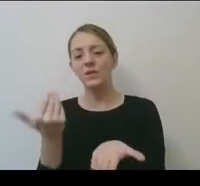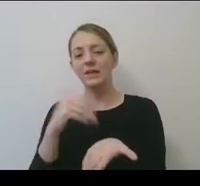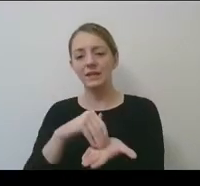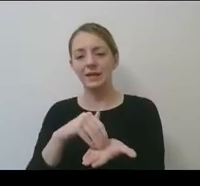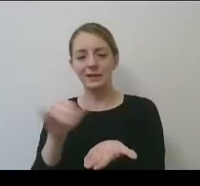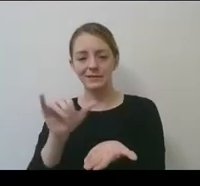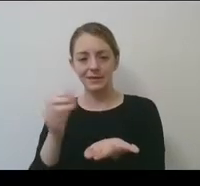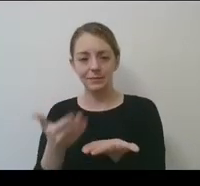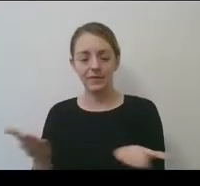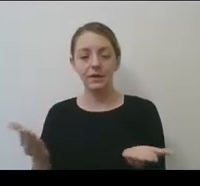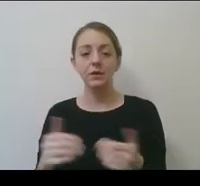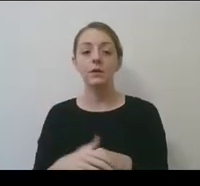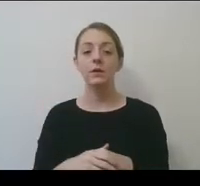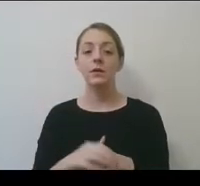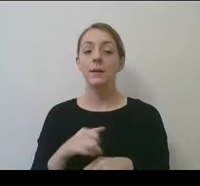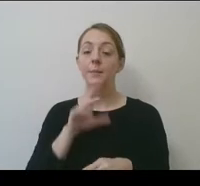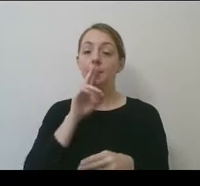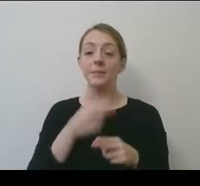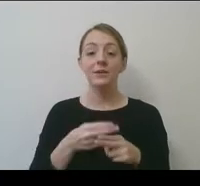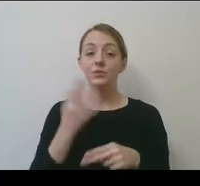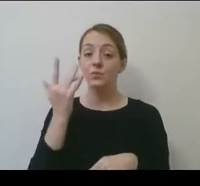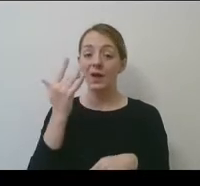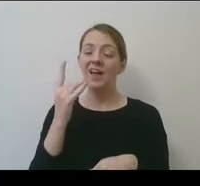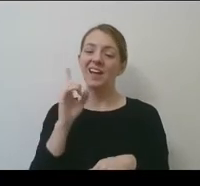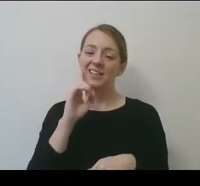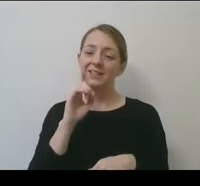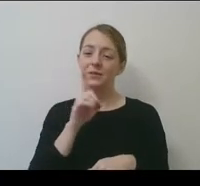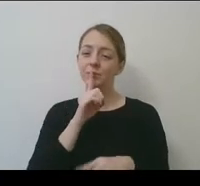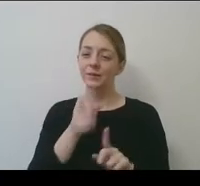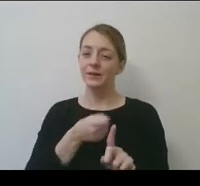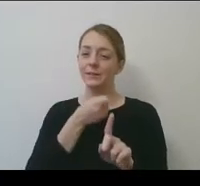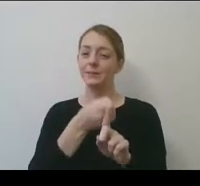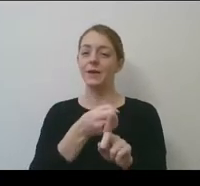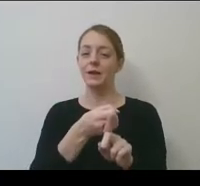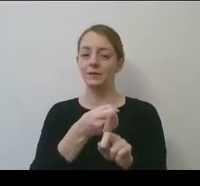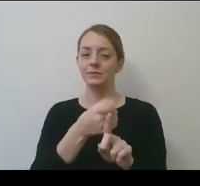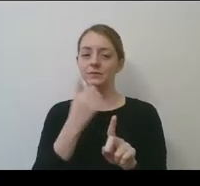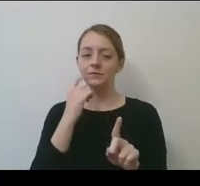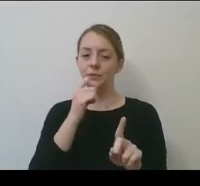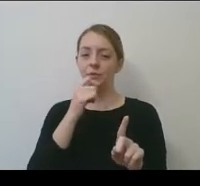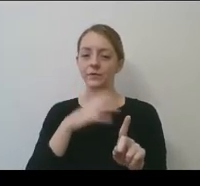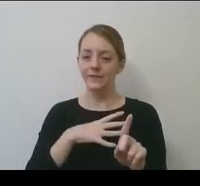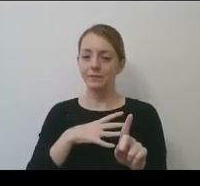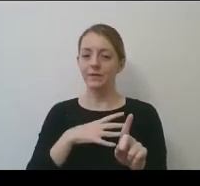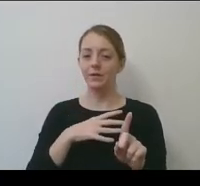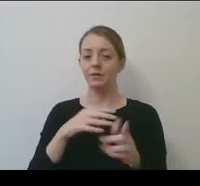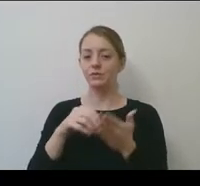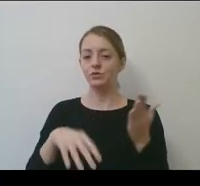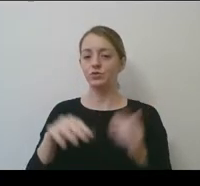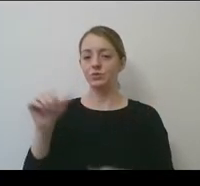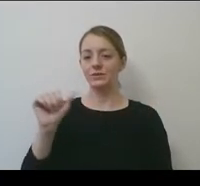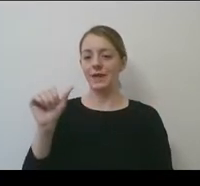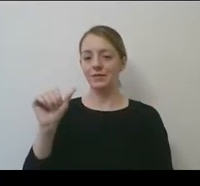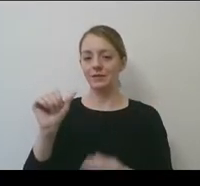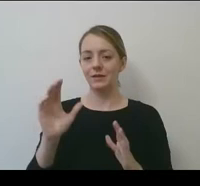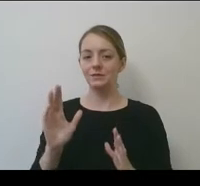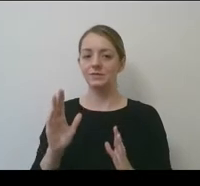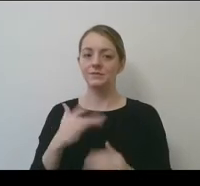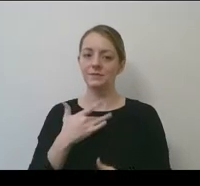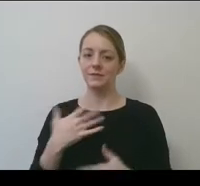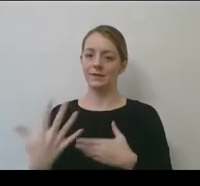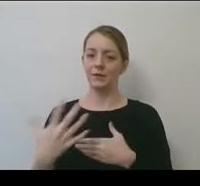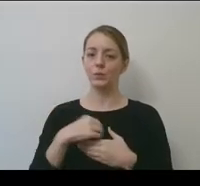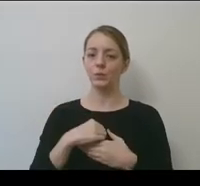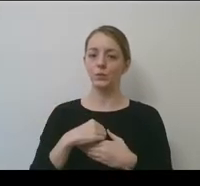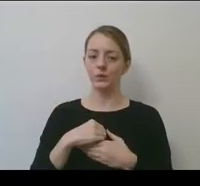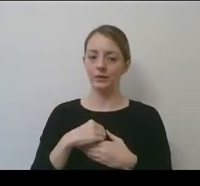mentioned that because I really do think that that's, it's more impactful, uh, again, for our female student athletes in some cases to, to be included, uh, and to be